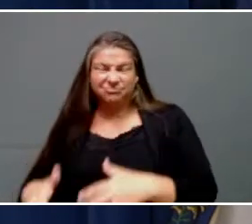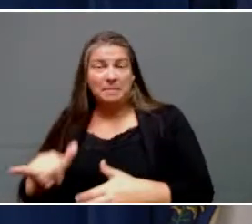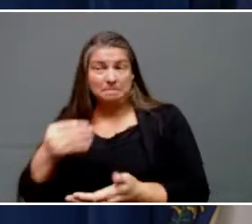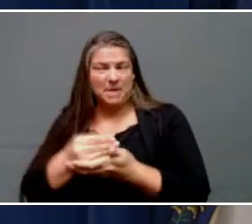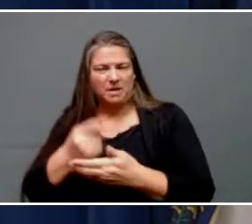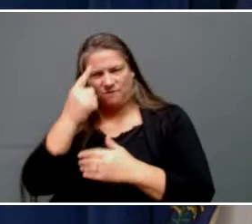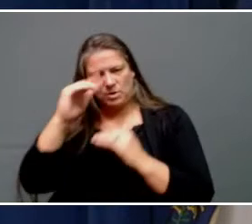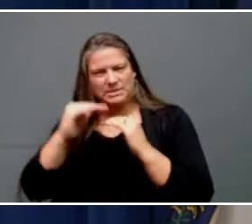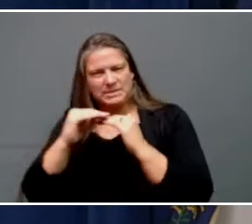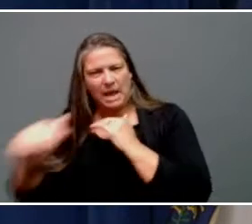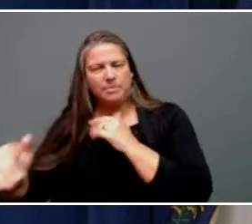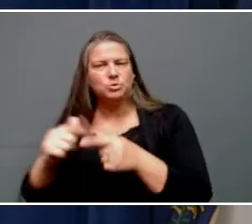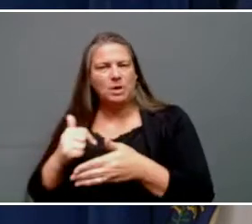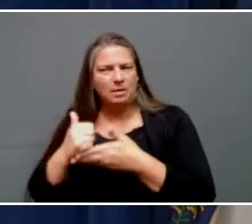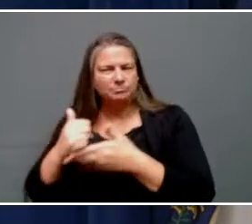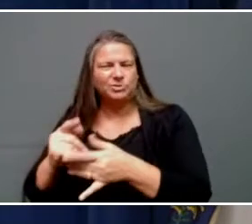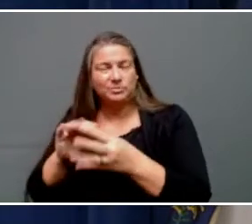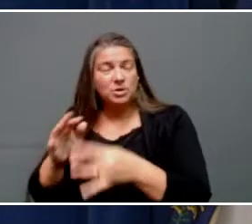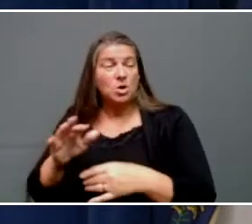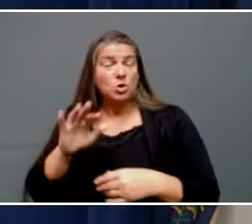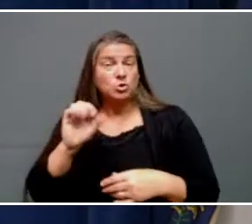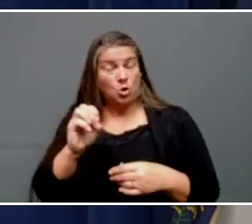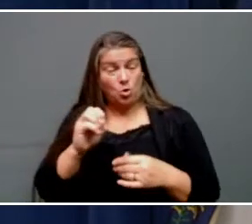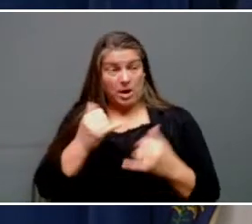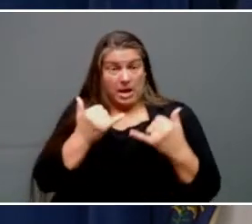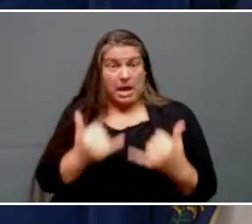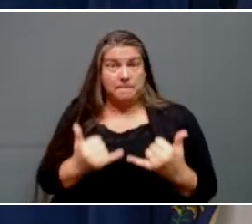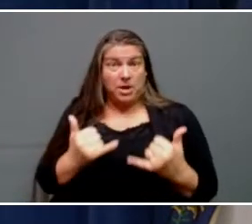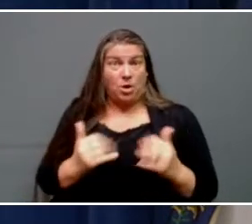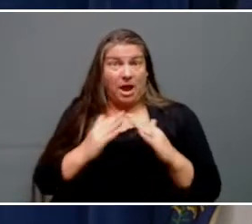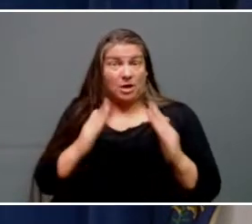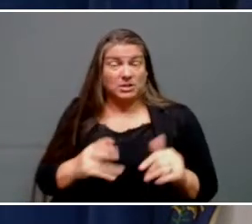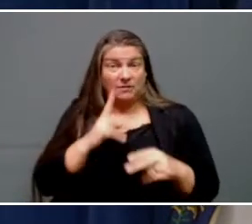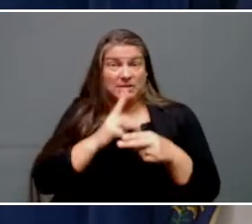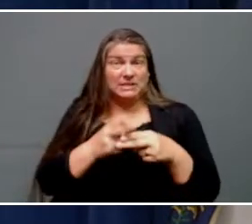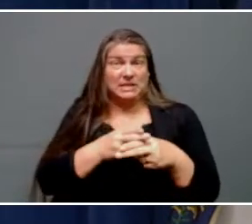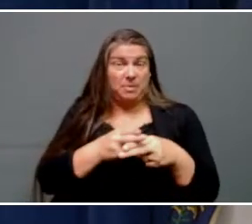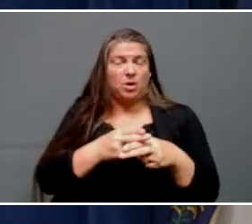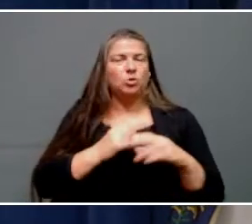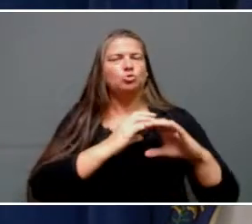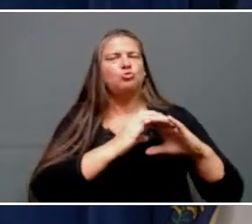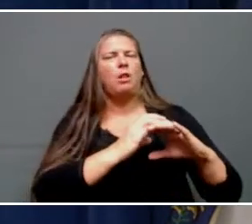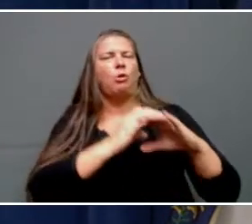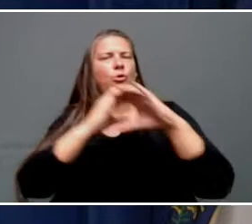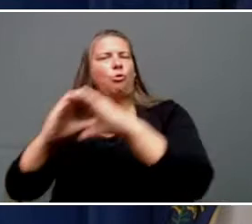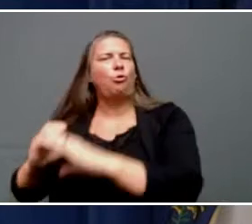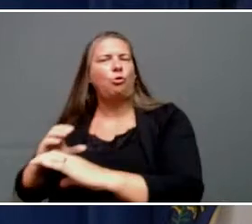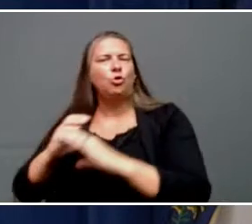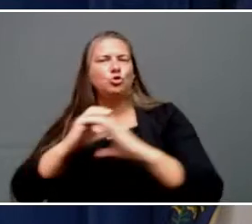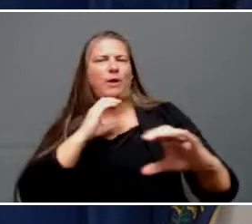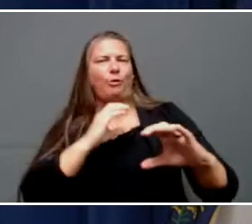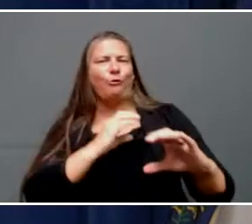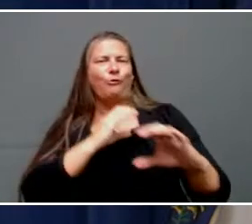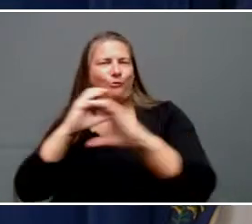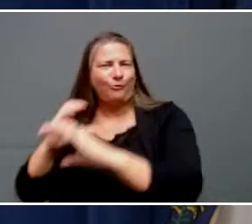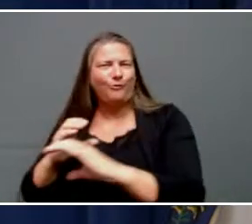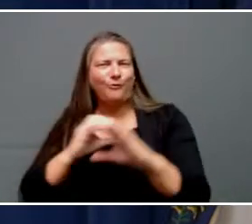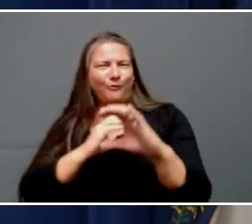intermediate housing is our travel trailer program. Now we've already made purchases to amplify that before